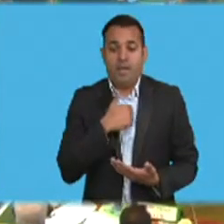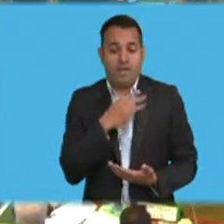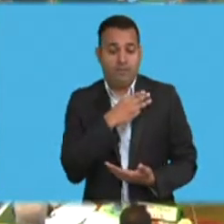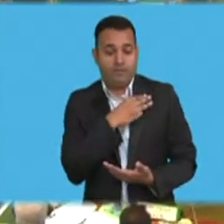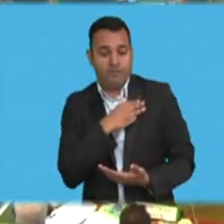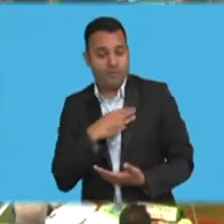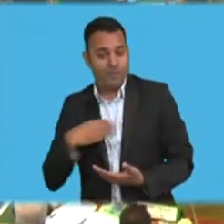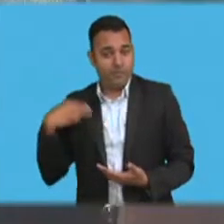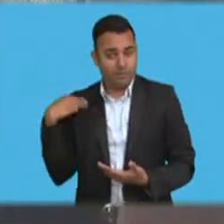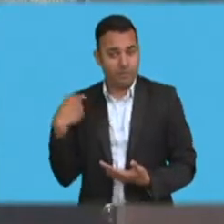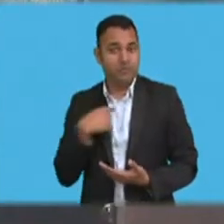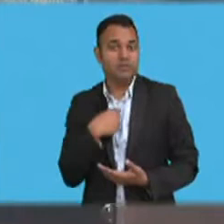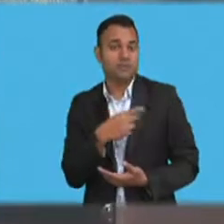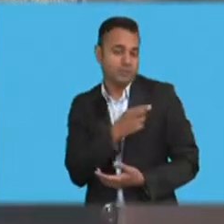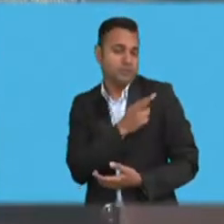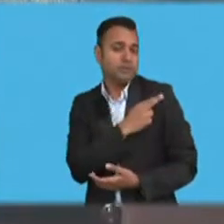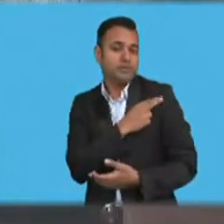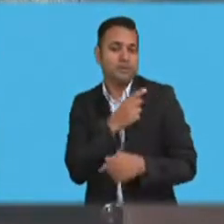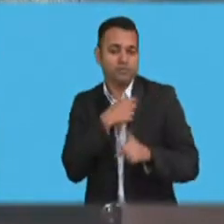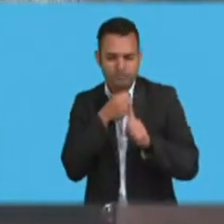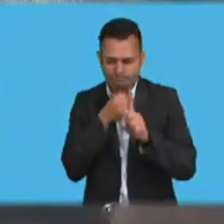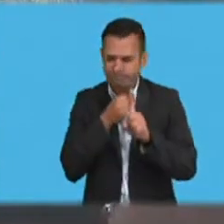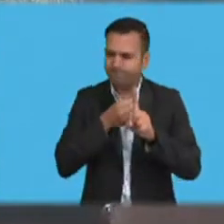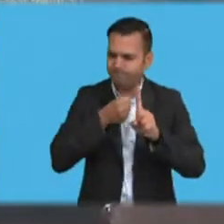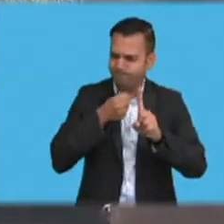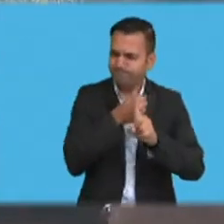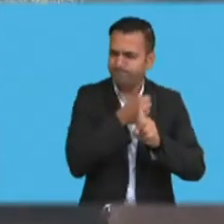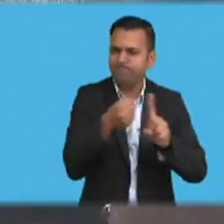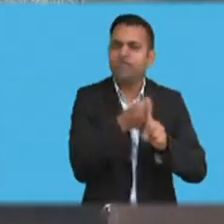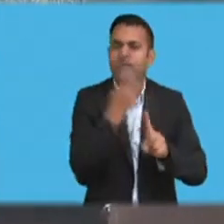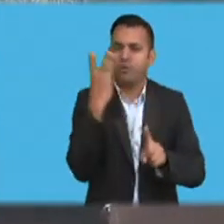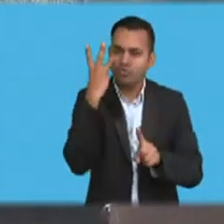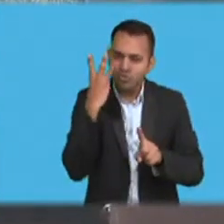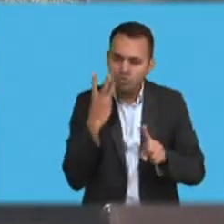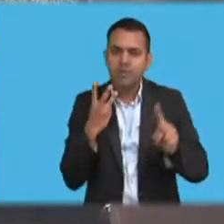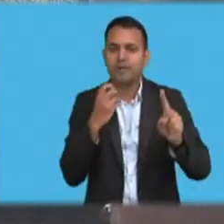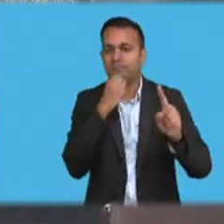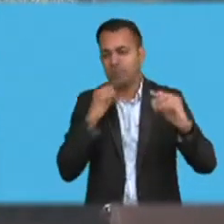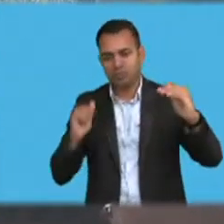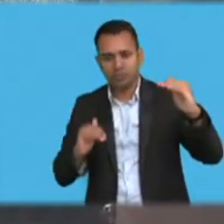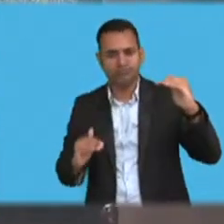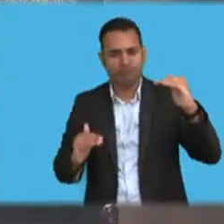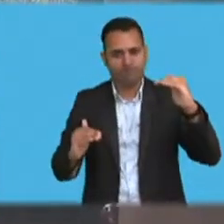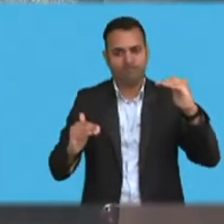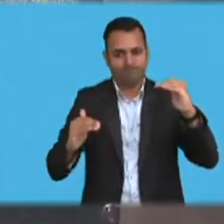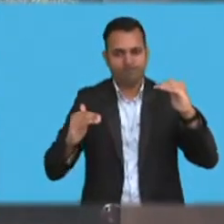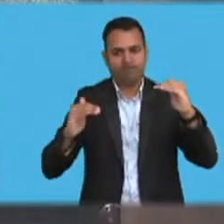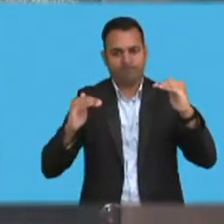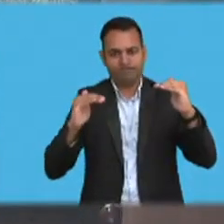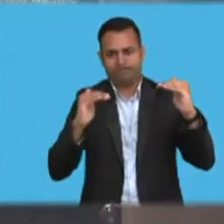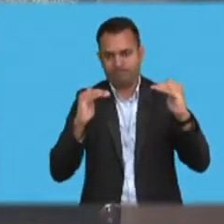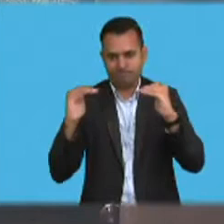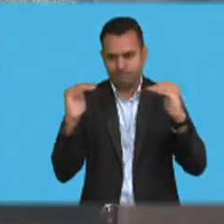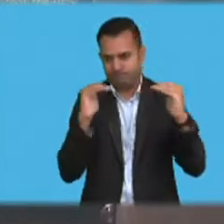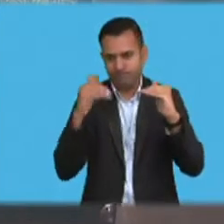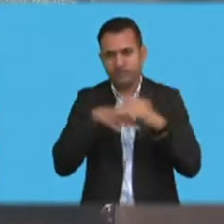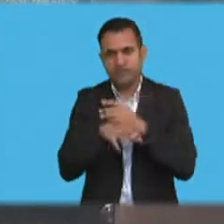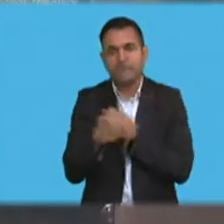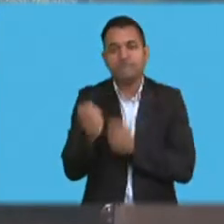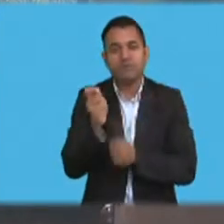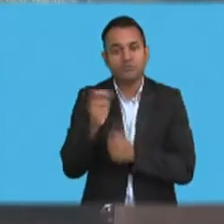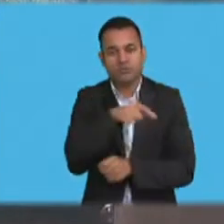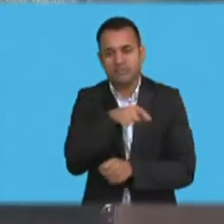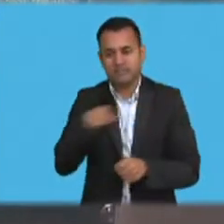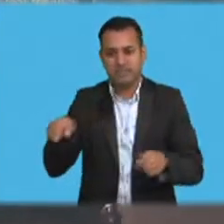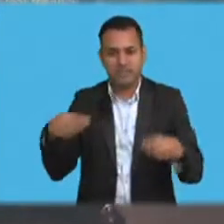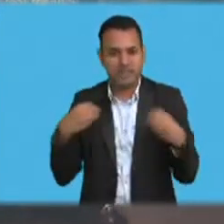promoting gender equality in the fishery sector. This is evident with our Ministry's senior management team as our Head